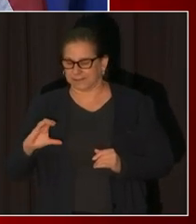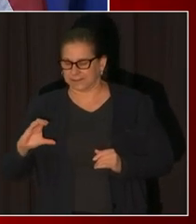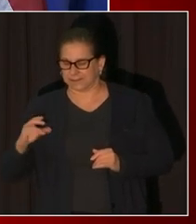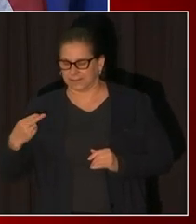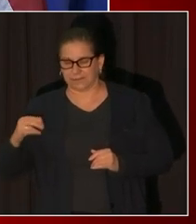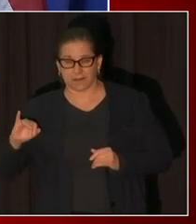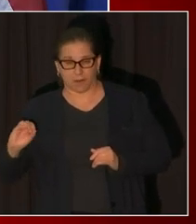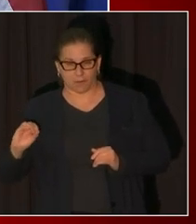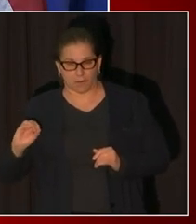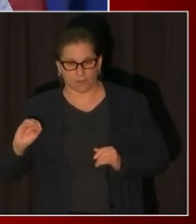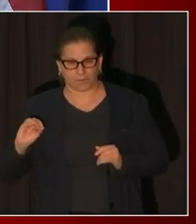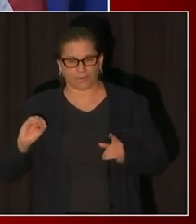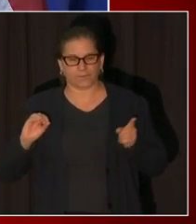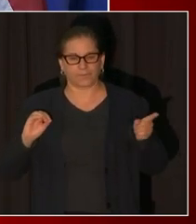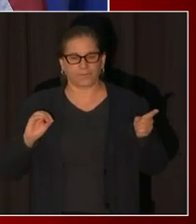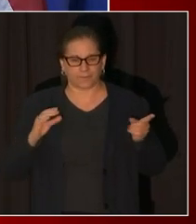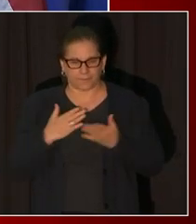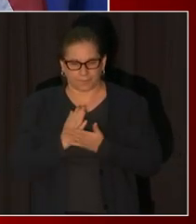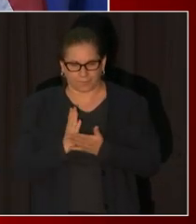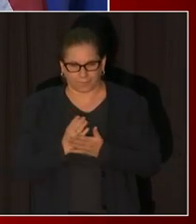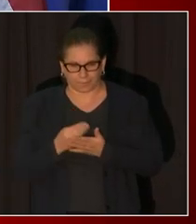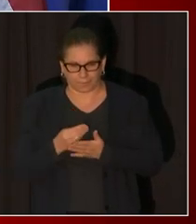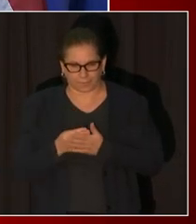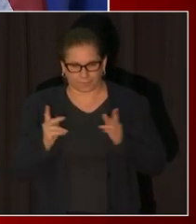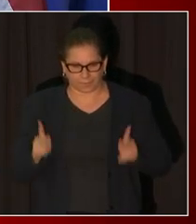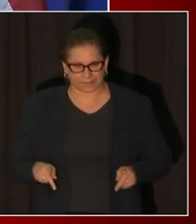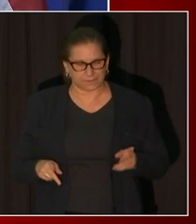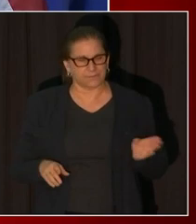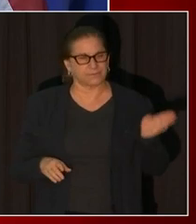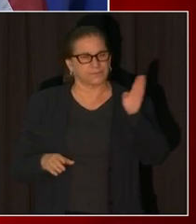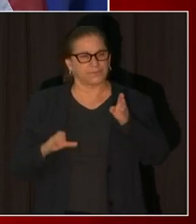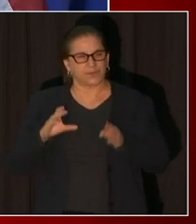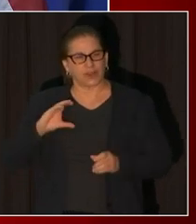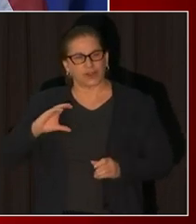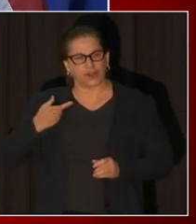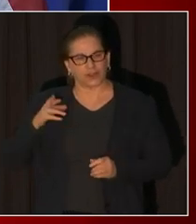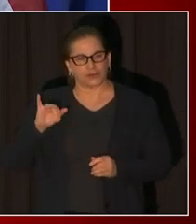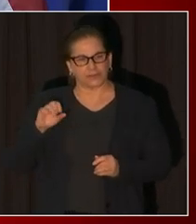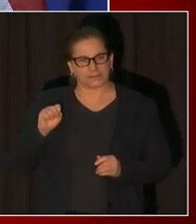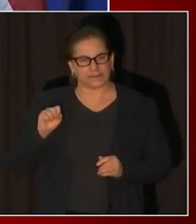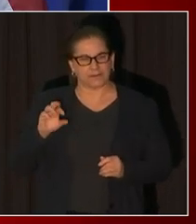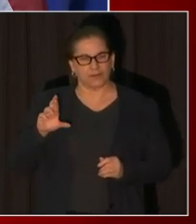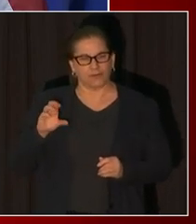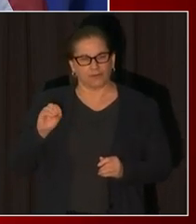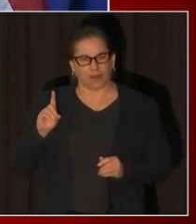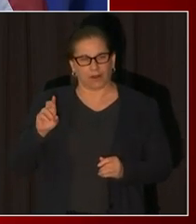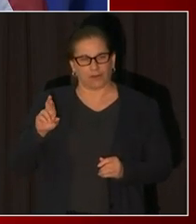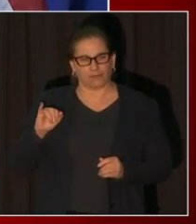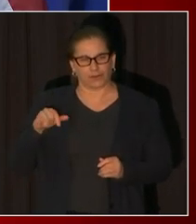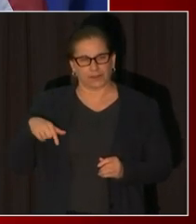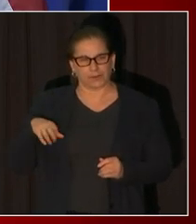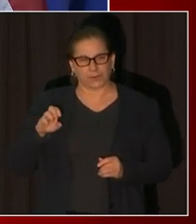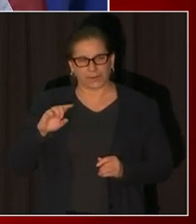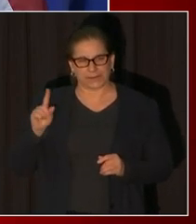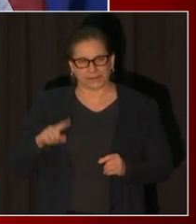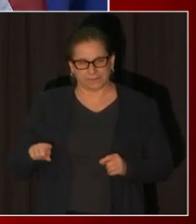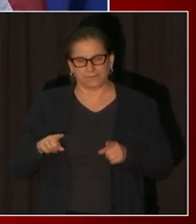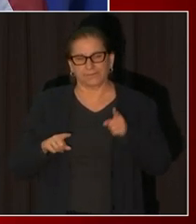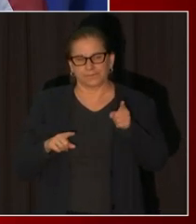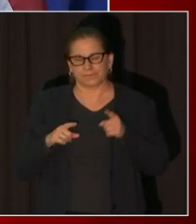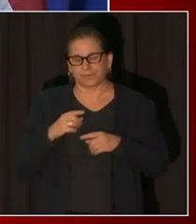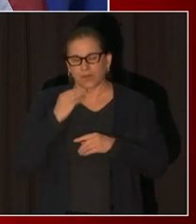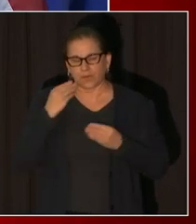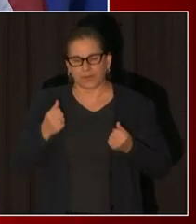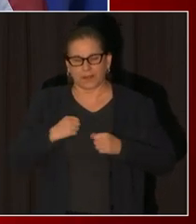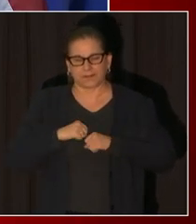homeland security and Christy Whitfield on the director of the DC department of small and local businesses. I want to share with